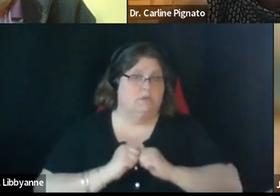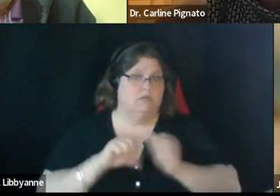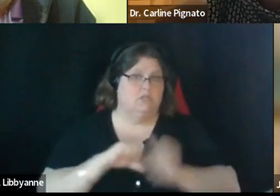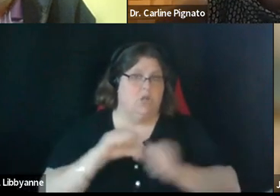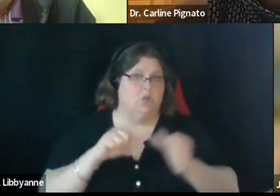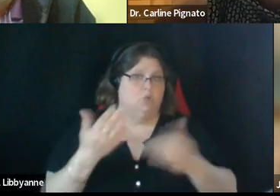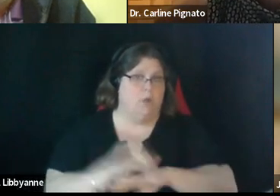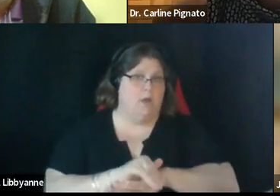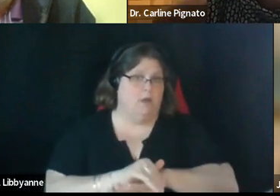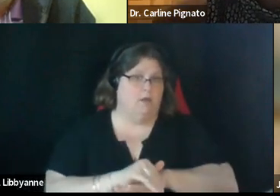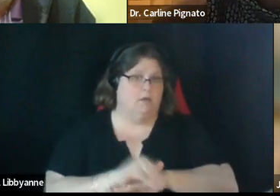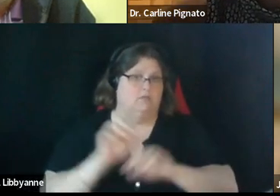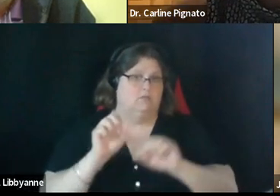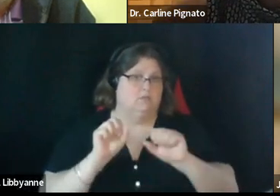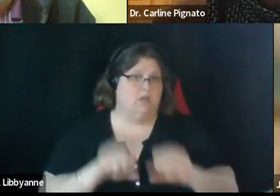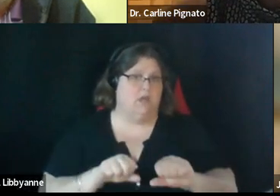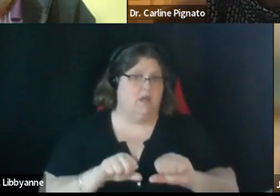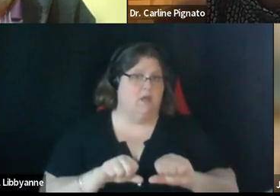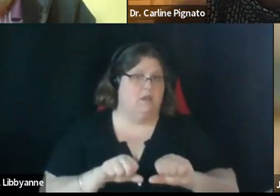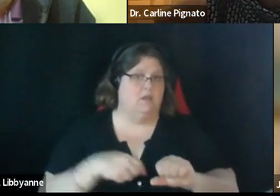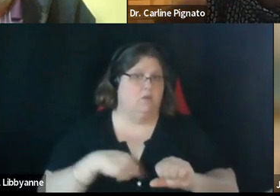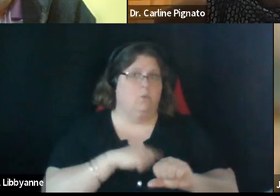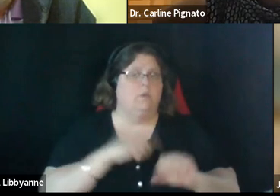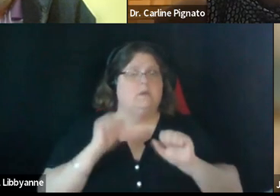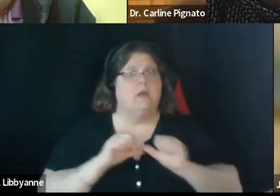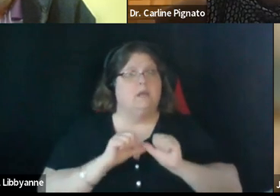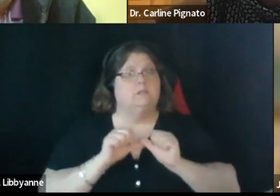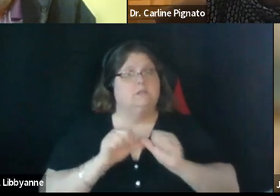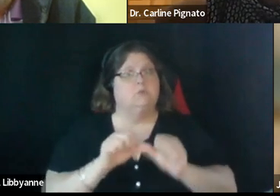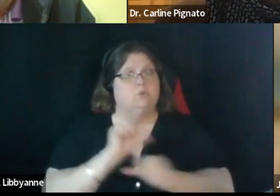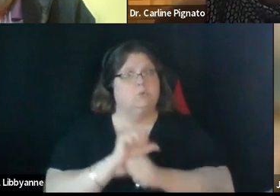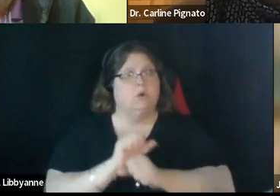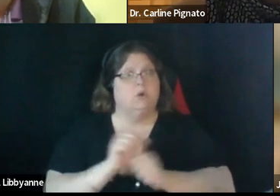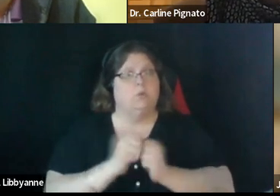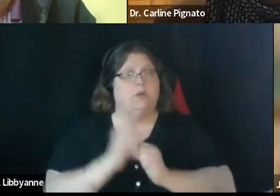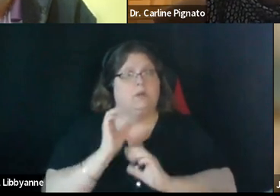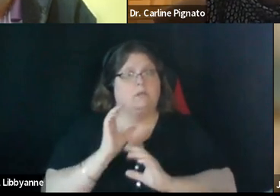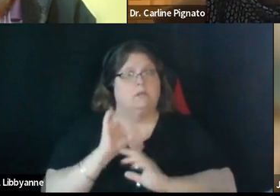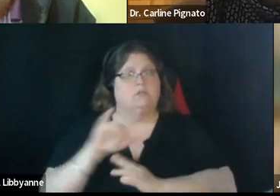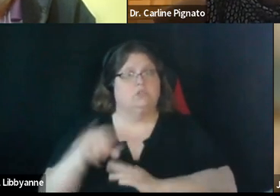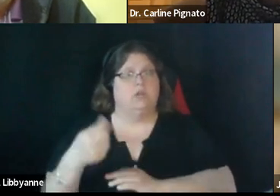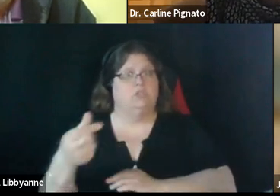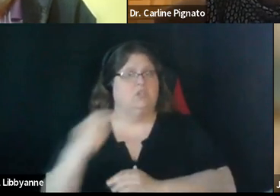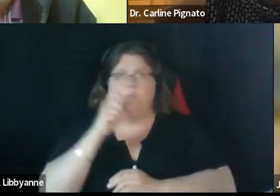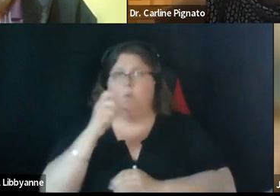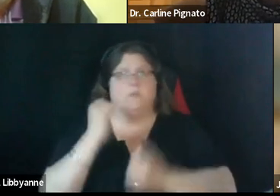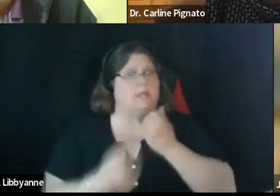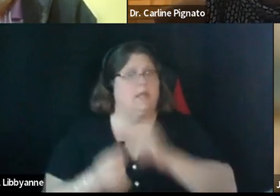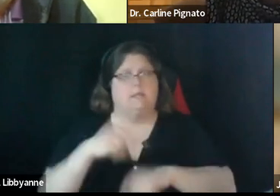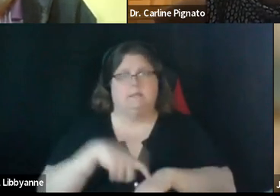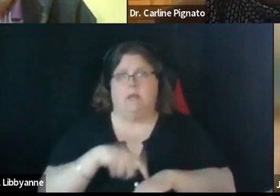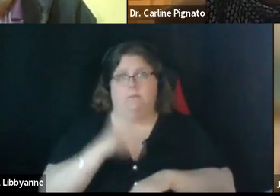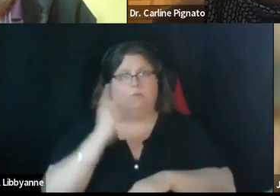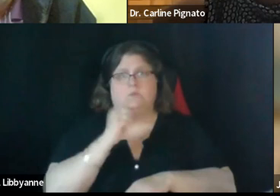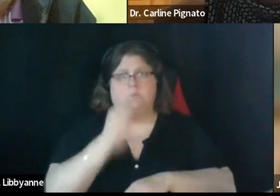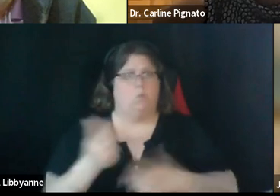to be able to go there and we can continue to work with the search firm right to to clean it up it will not be the last time you see it but it